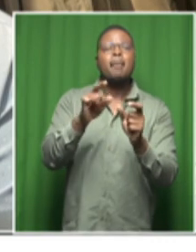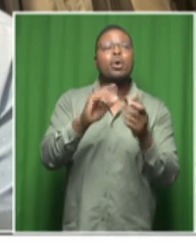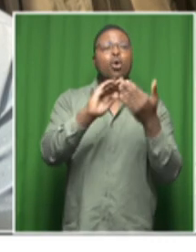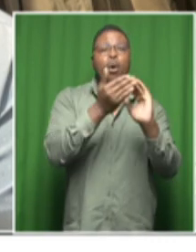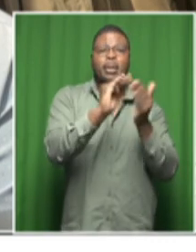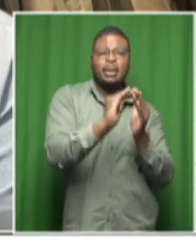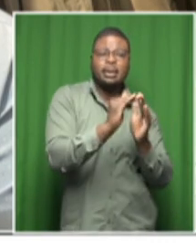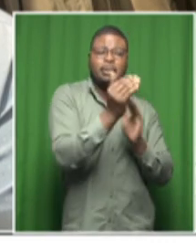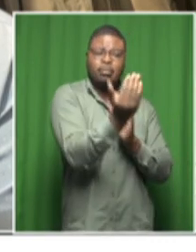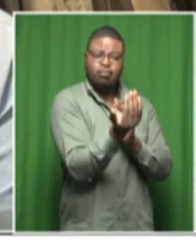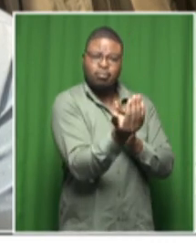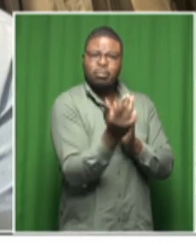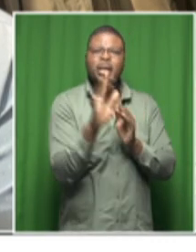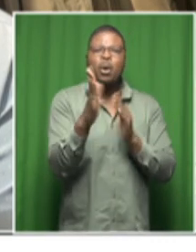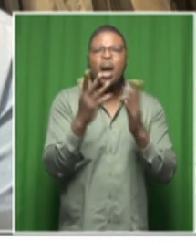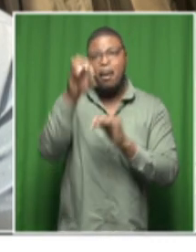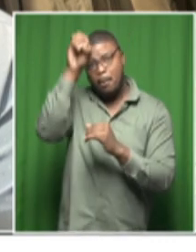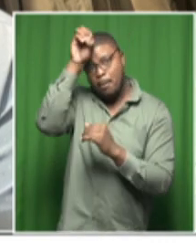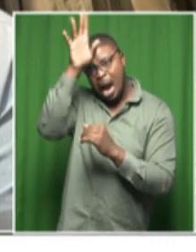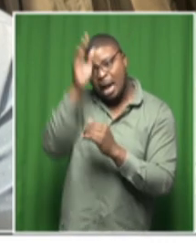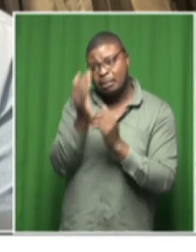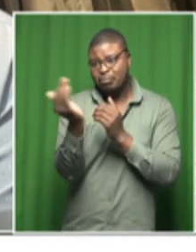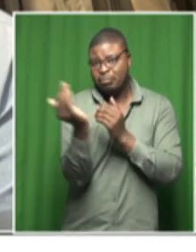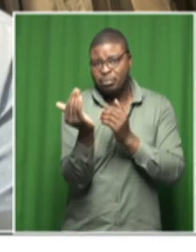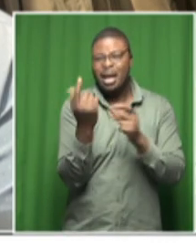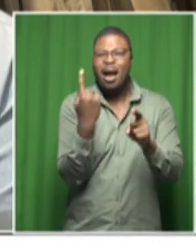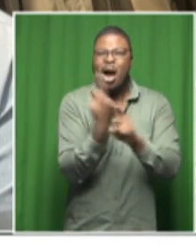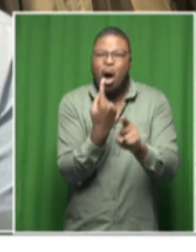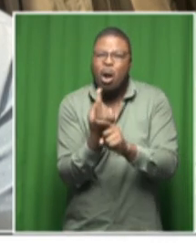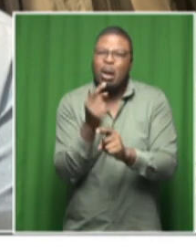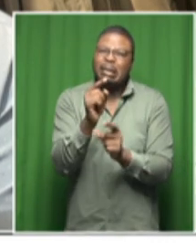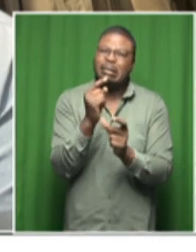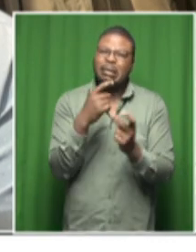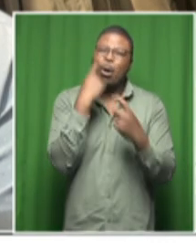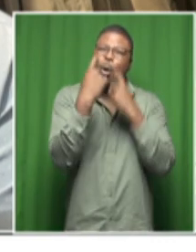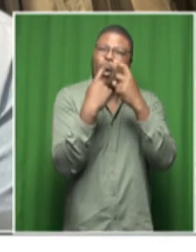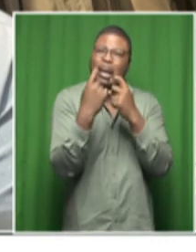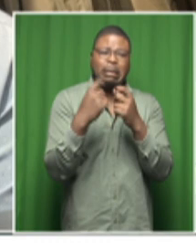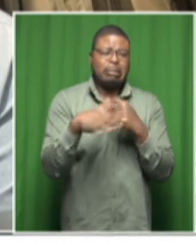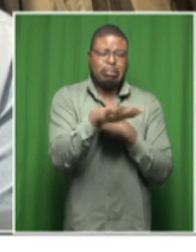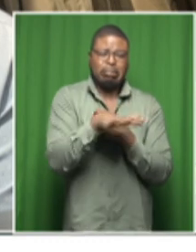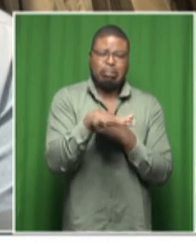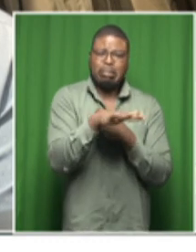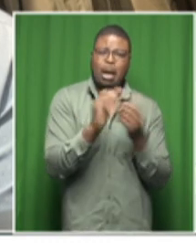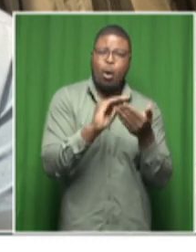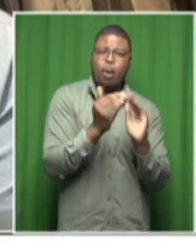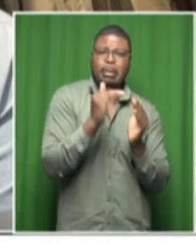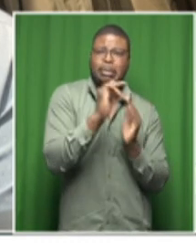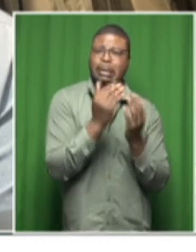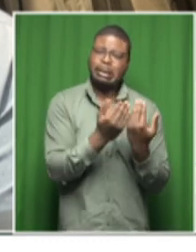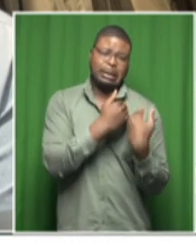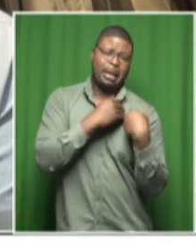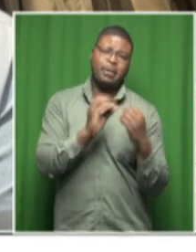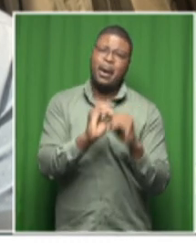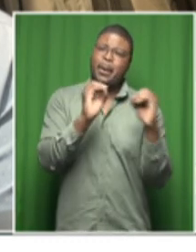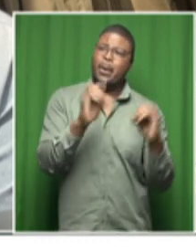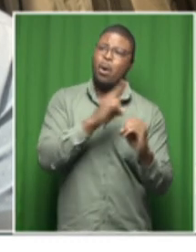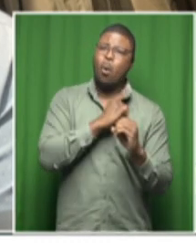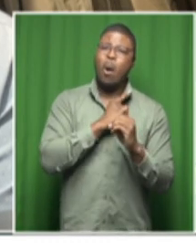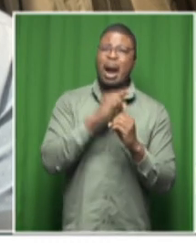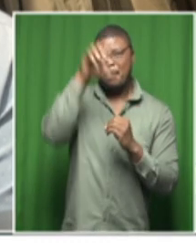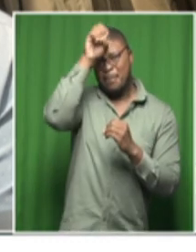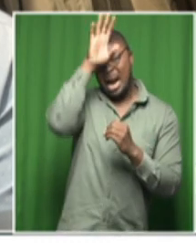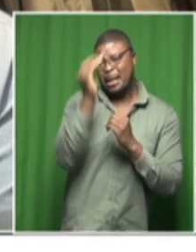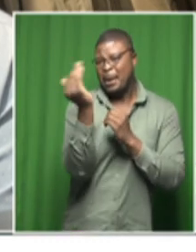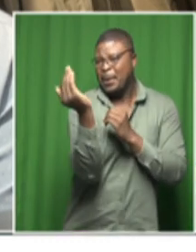constantly ring alarm bells and talk about the unsafe conditions that they live in in this particular community who say they you know they